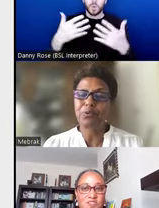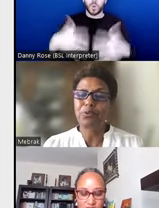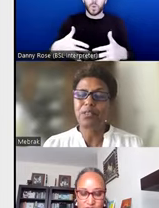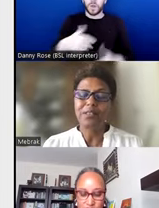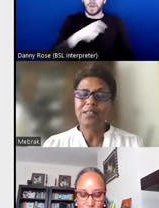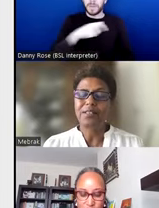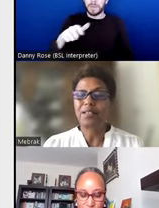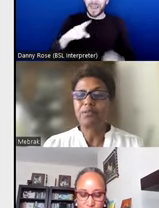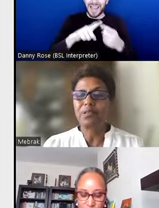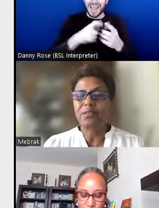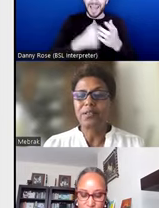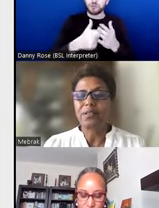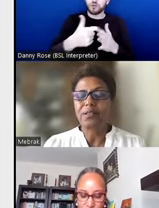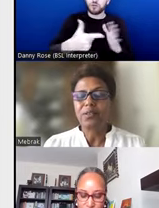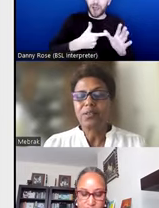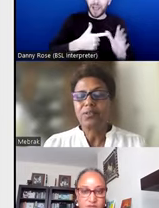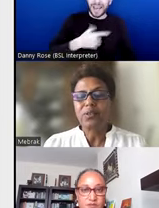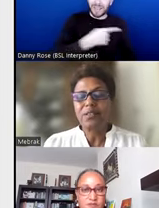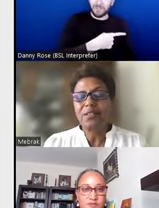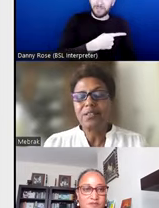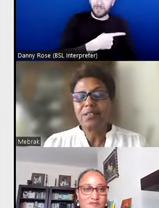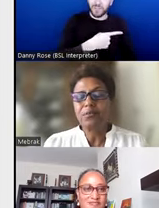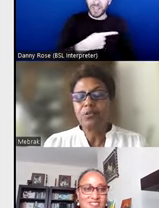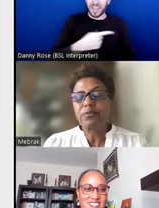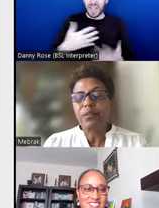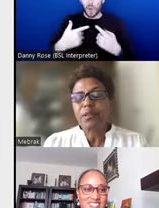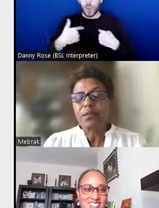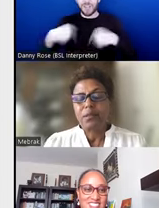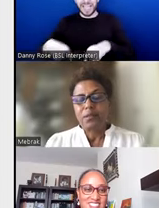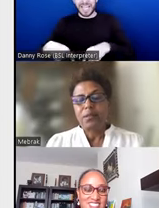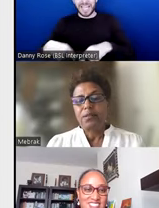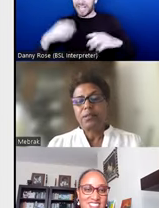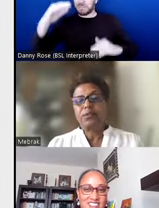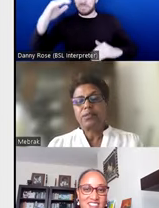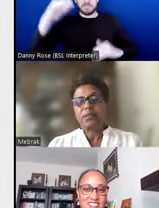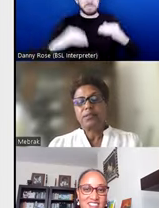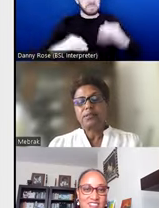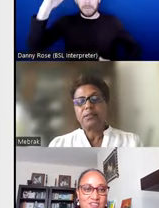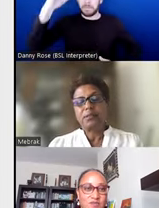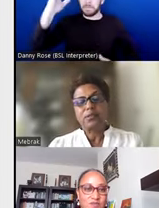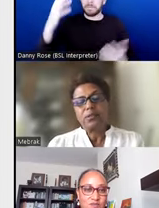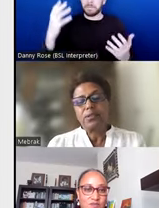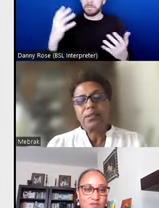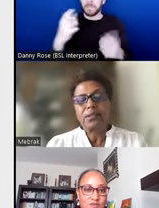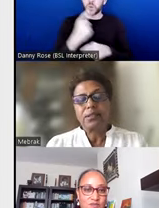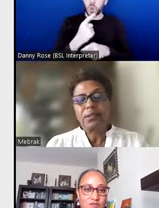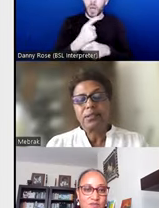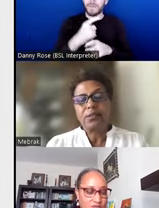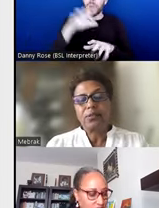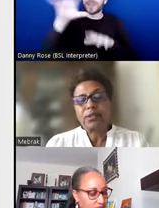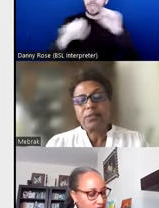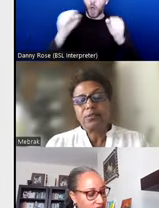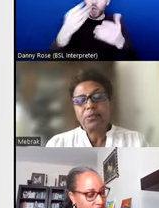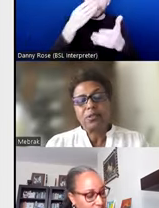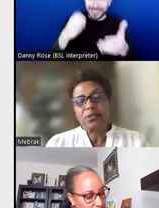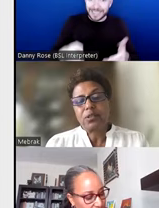a very small, and how we live here. So I think in terms of decolonizing research, decolonizing education,